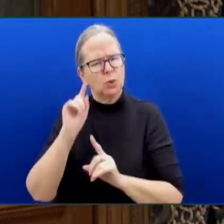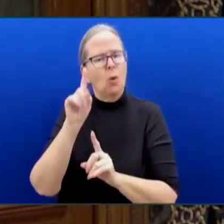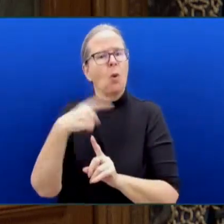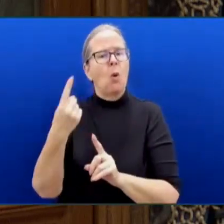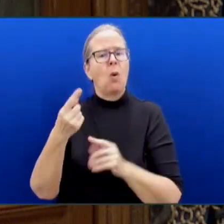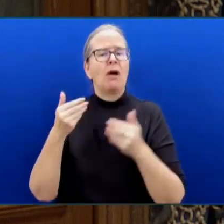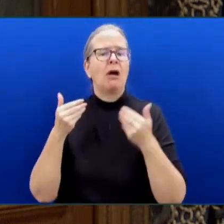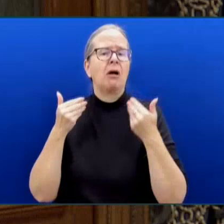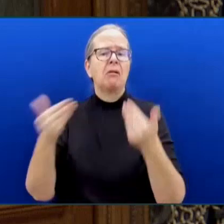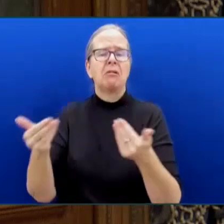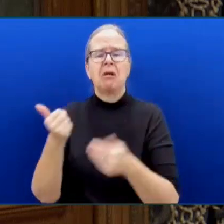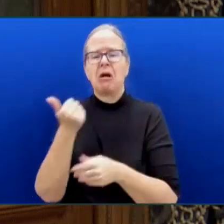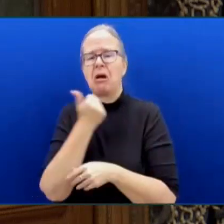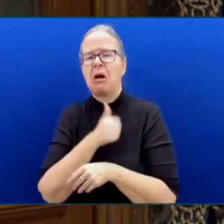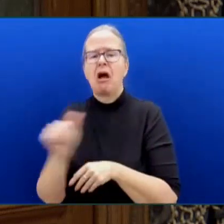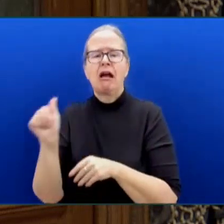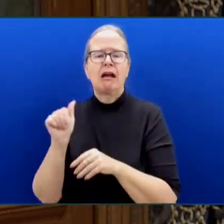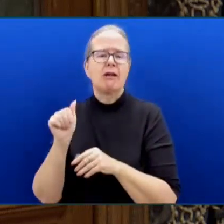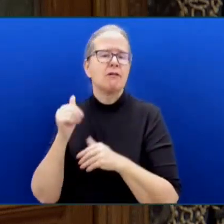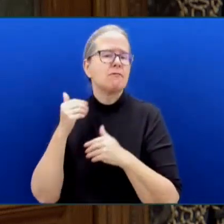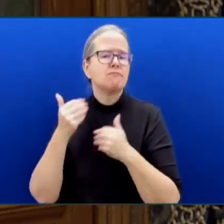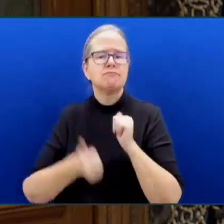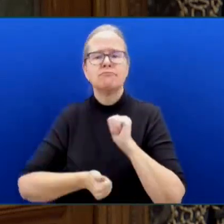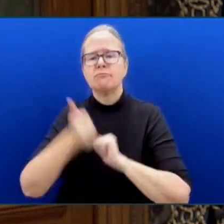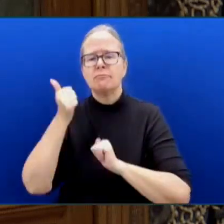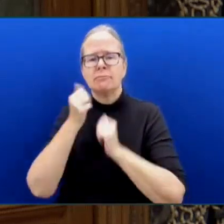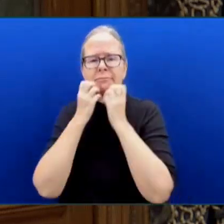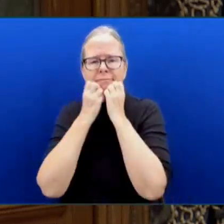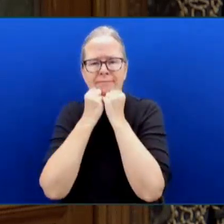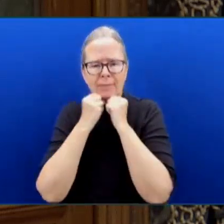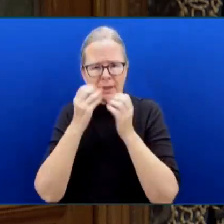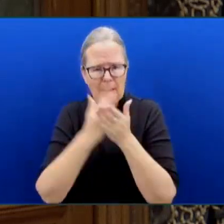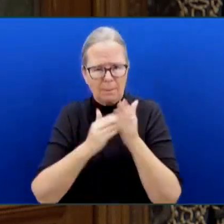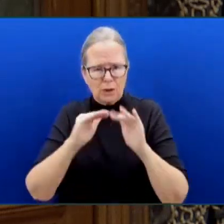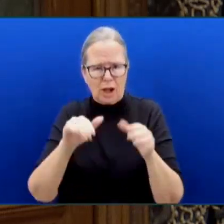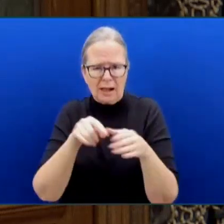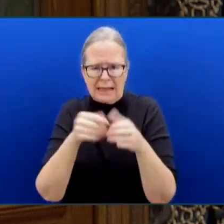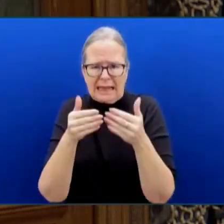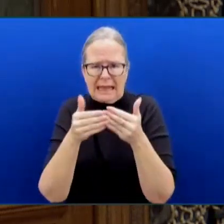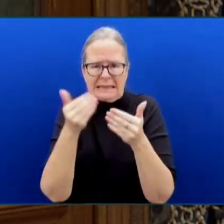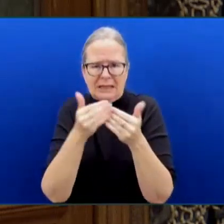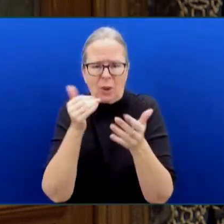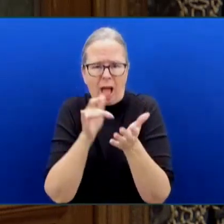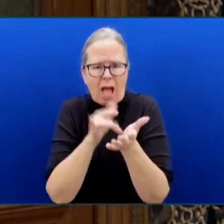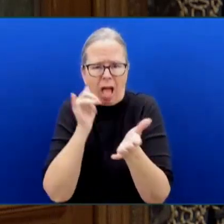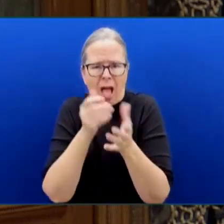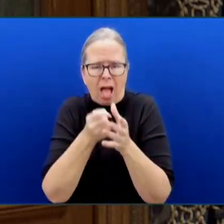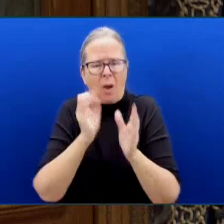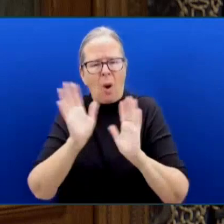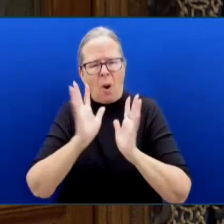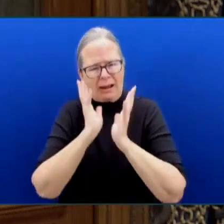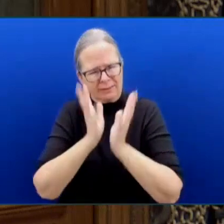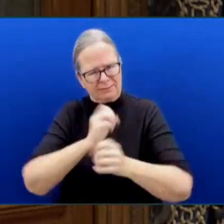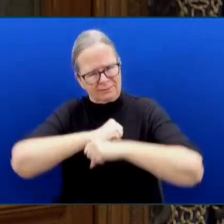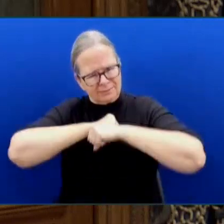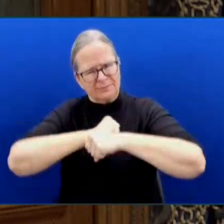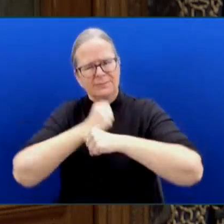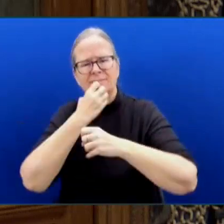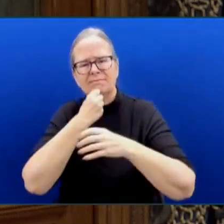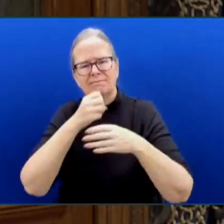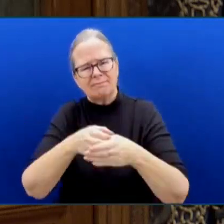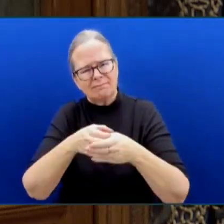treatment that we need to be celebrating in this house. You know, when a social worker walks into a